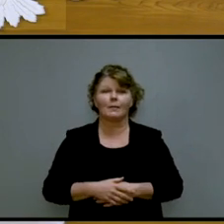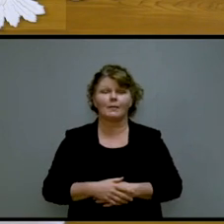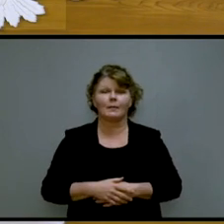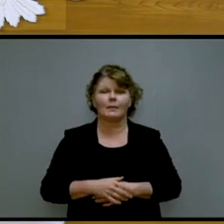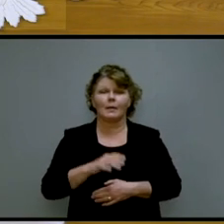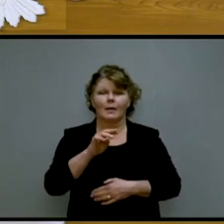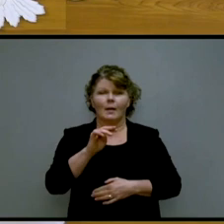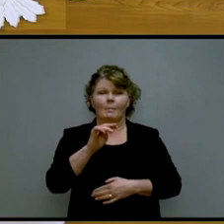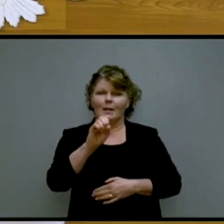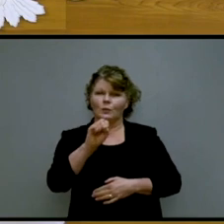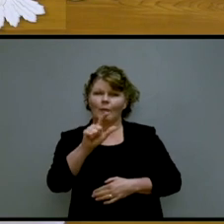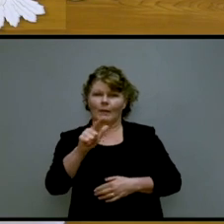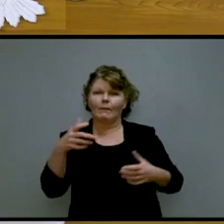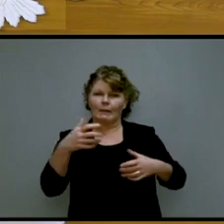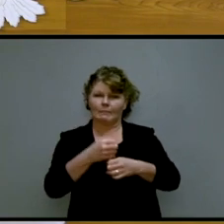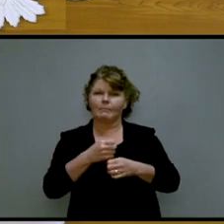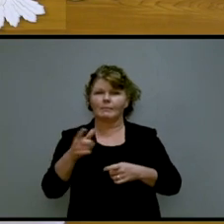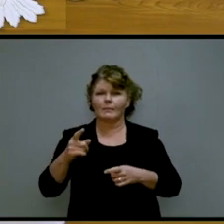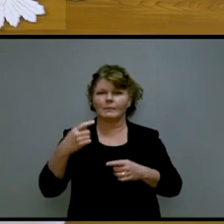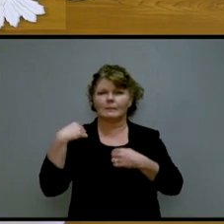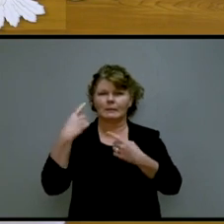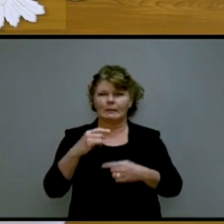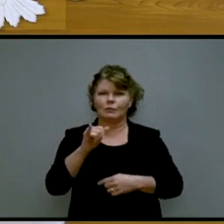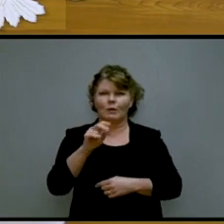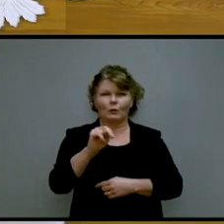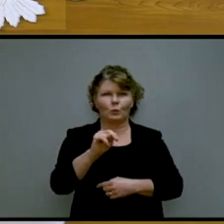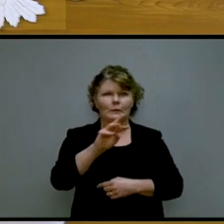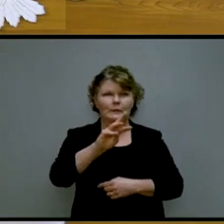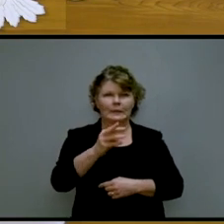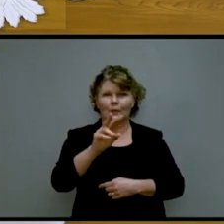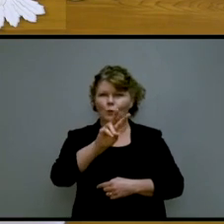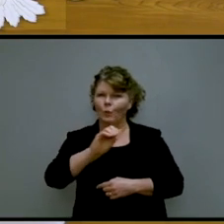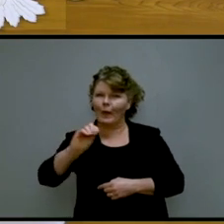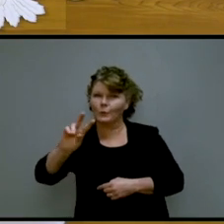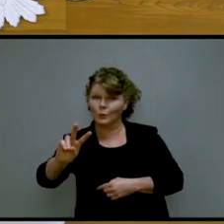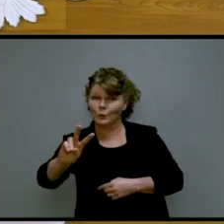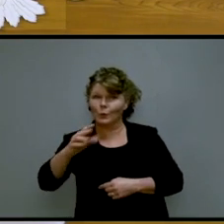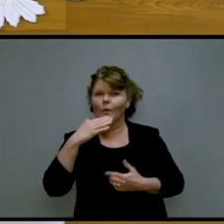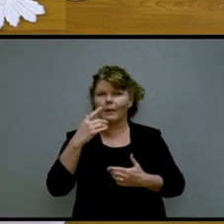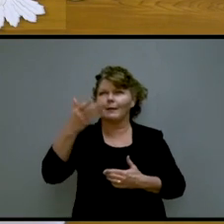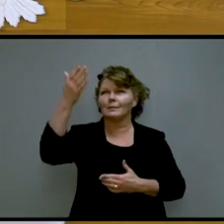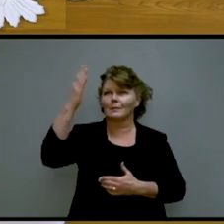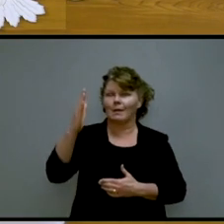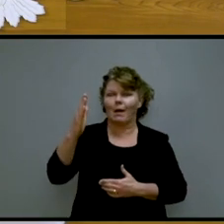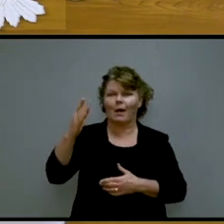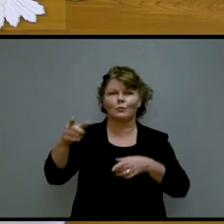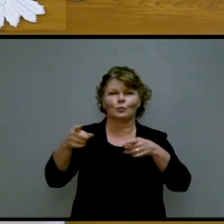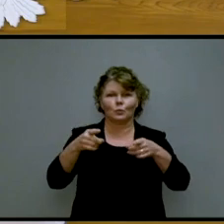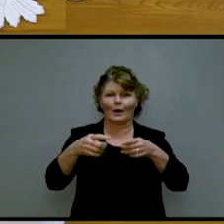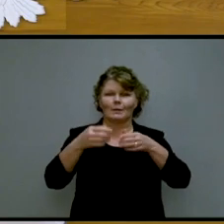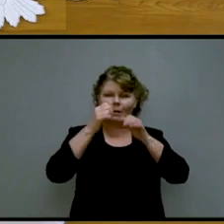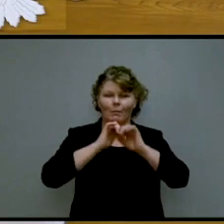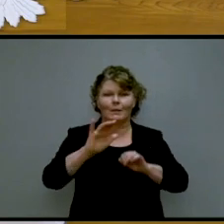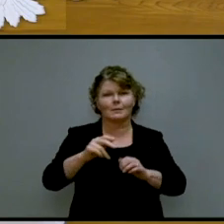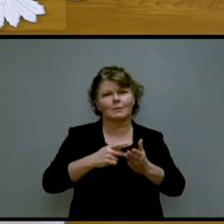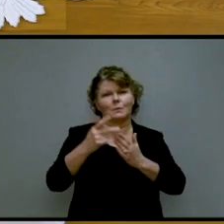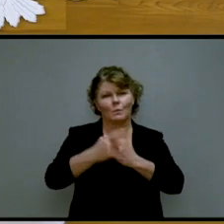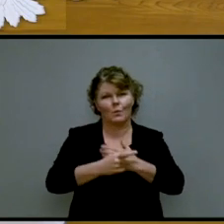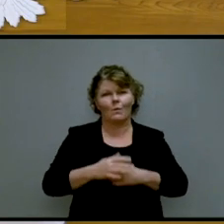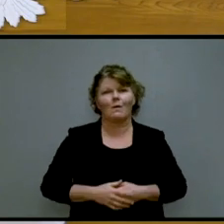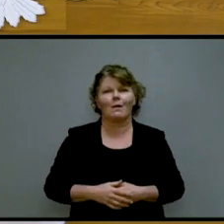Main Street Living has been on the air since January 6, 2002, thanks to God directing and blessing this program.